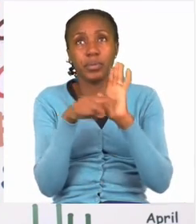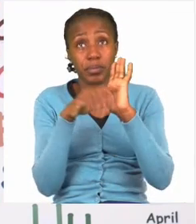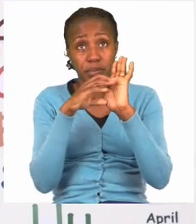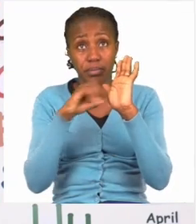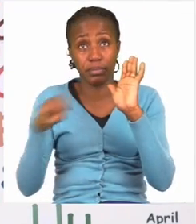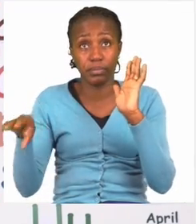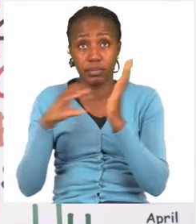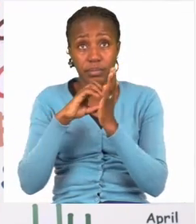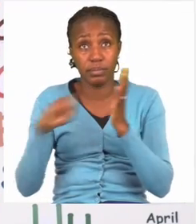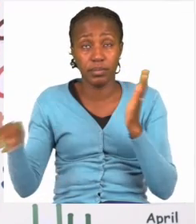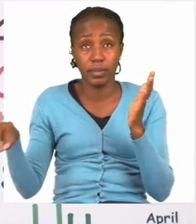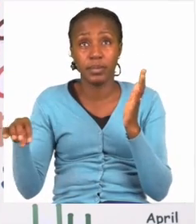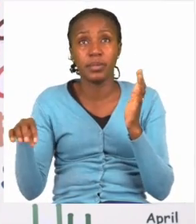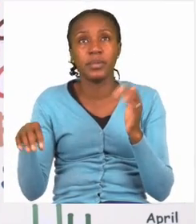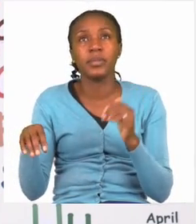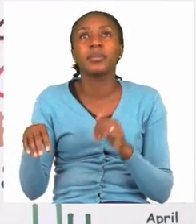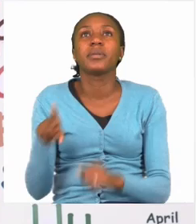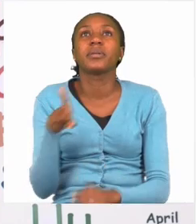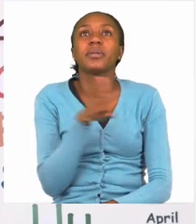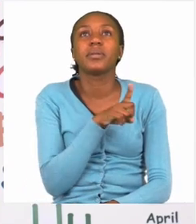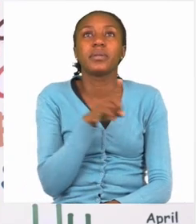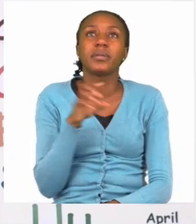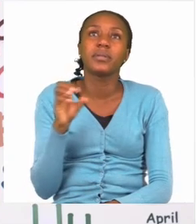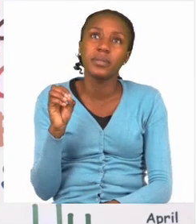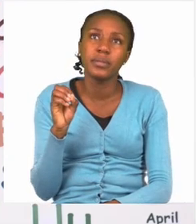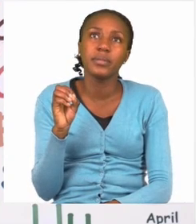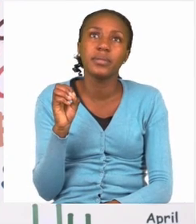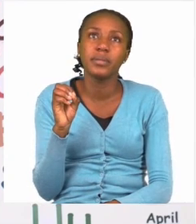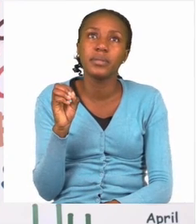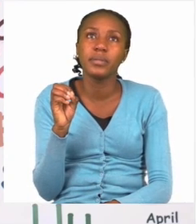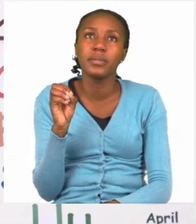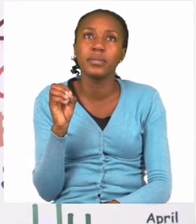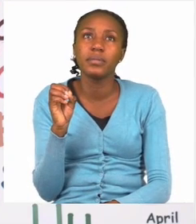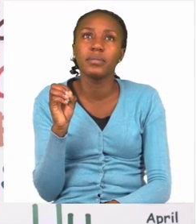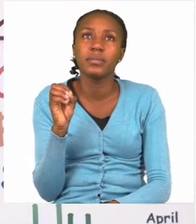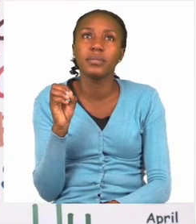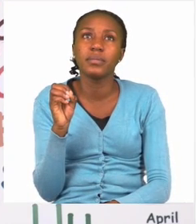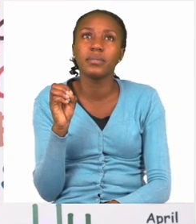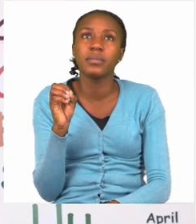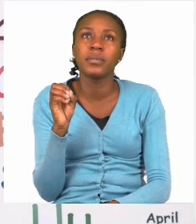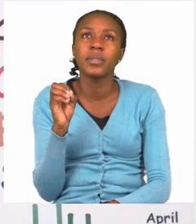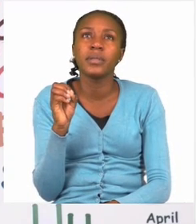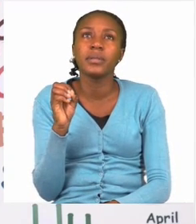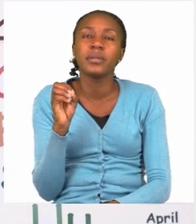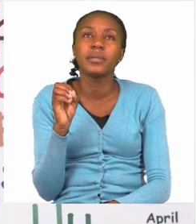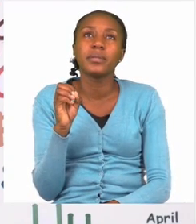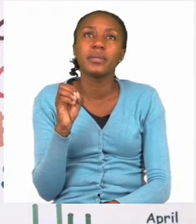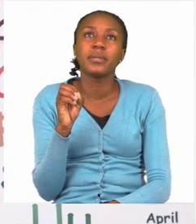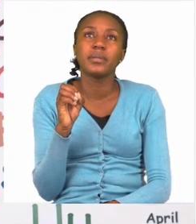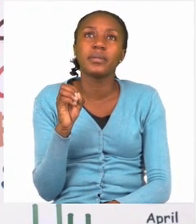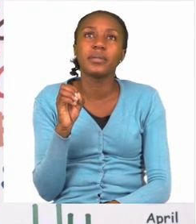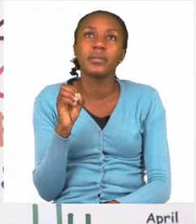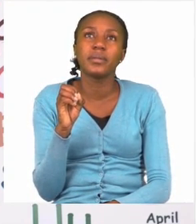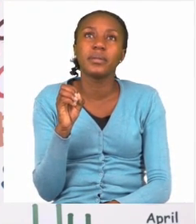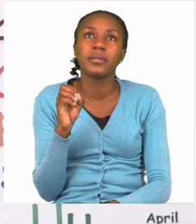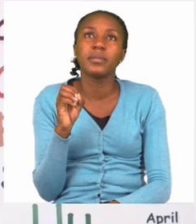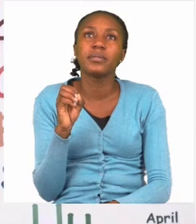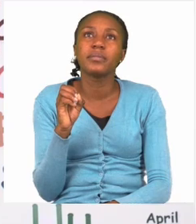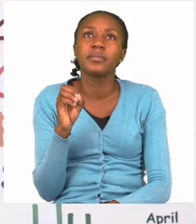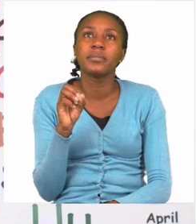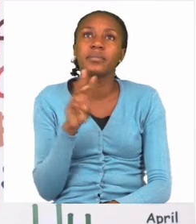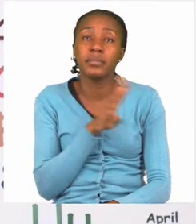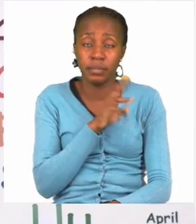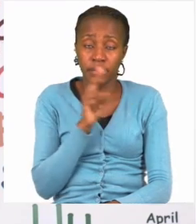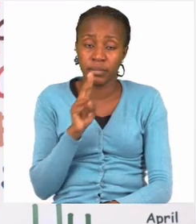minus 10. So we then go ahead and say 32 minus